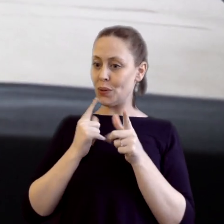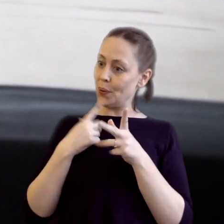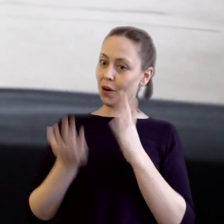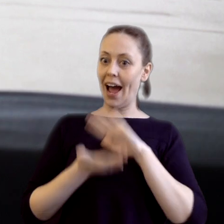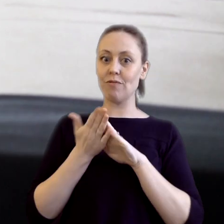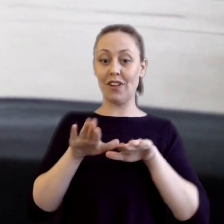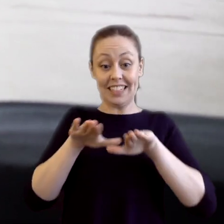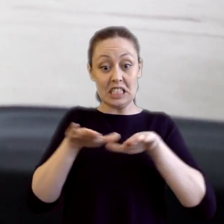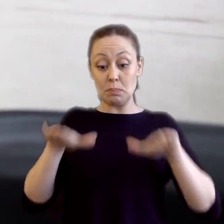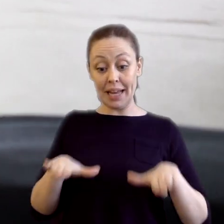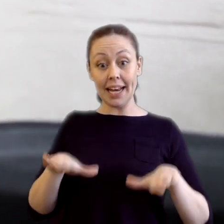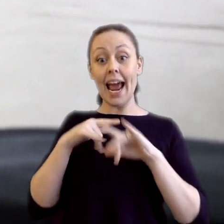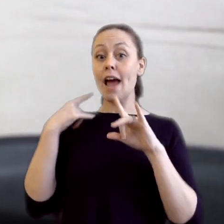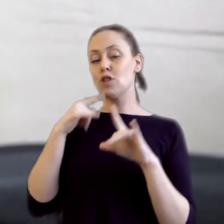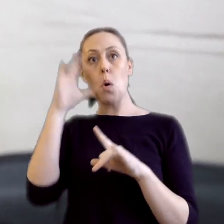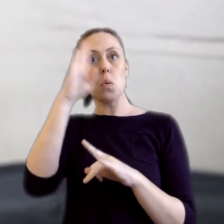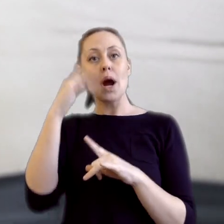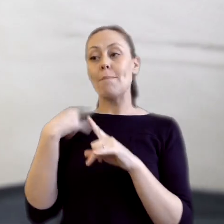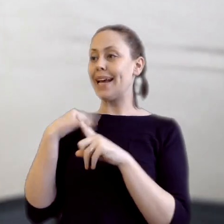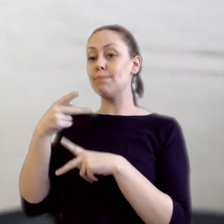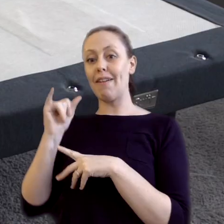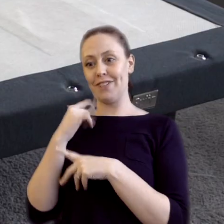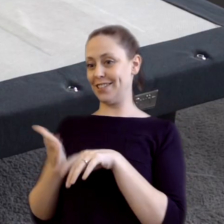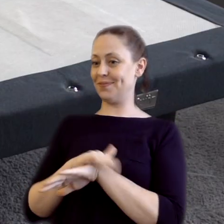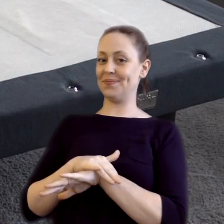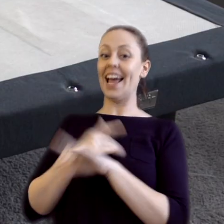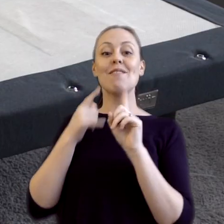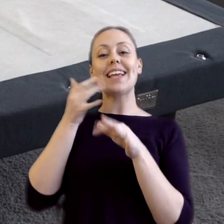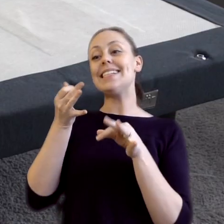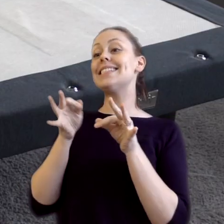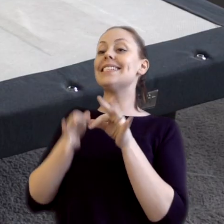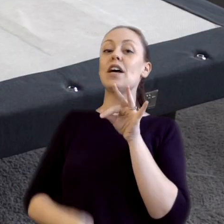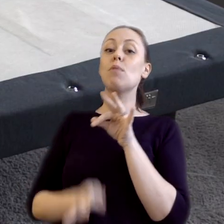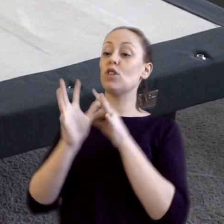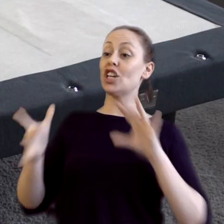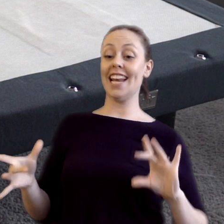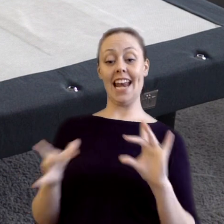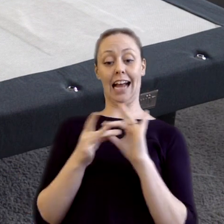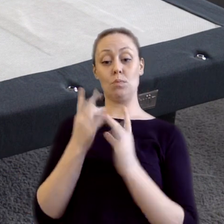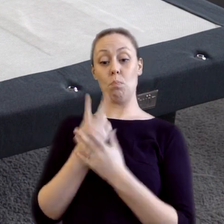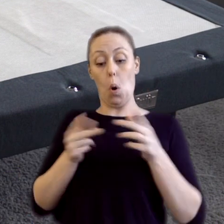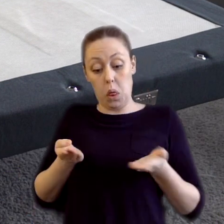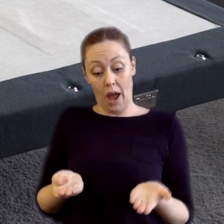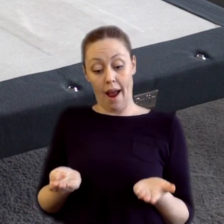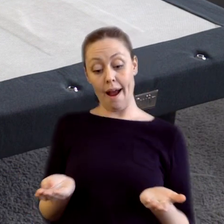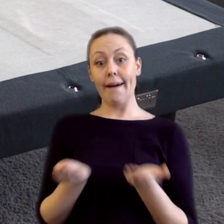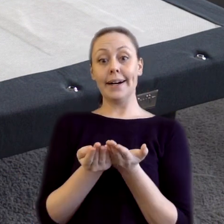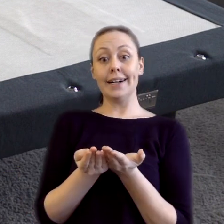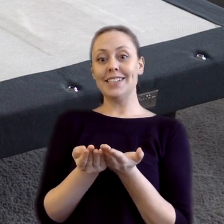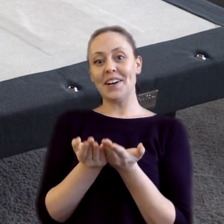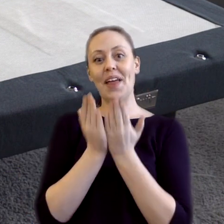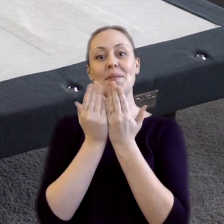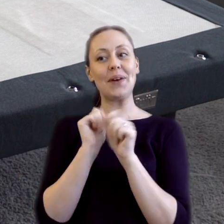split top mattress, don't worry because puffy has you covered with a simple cable that connects the two bases together. So they work in